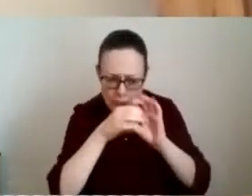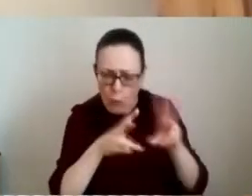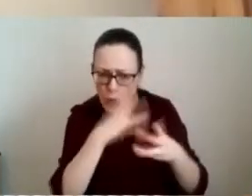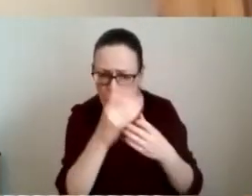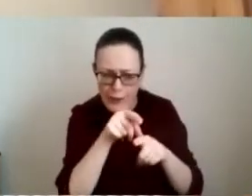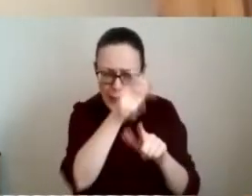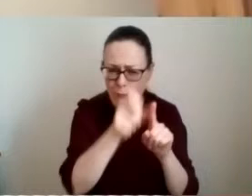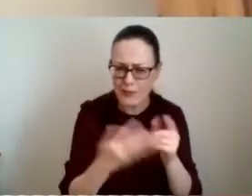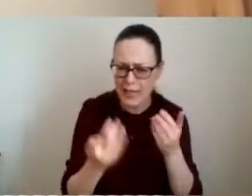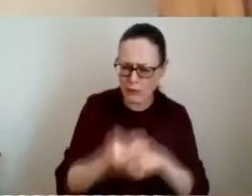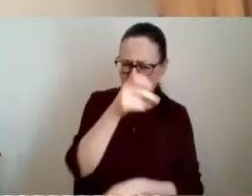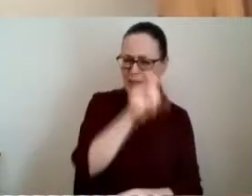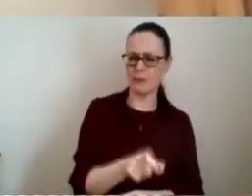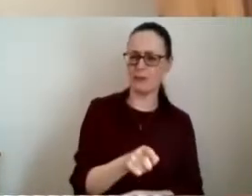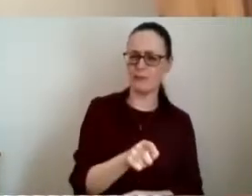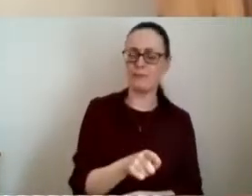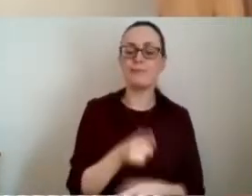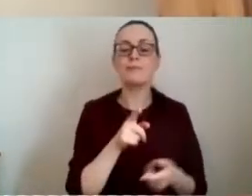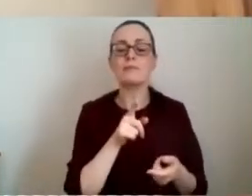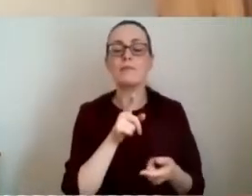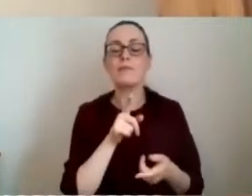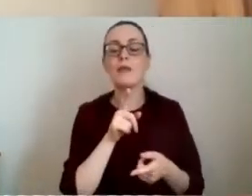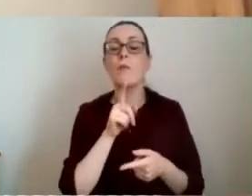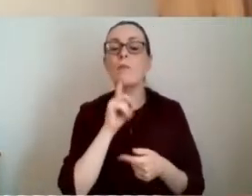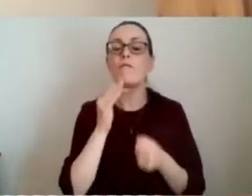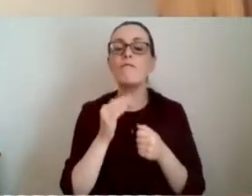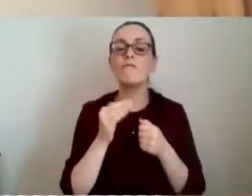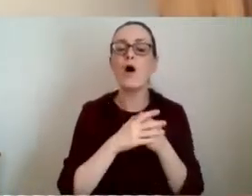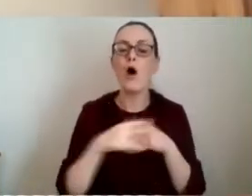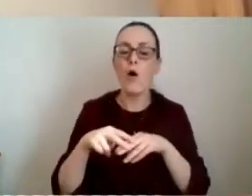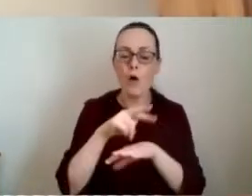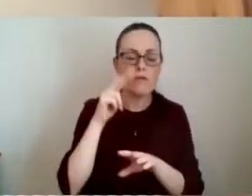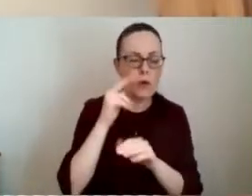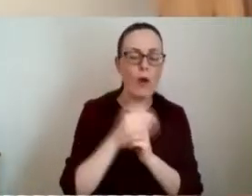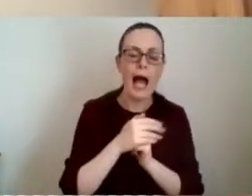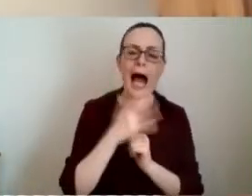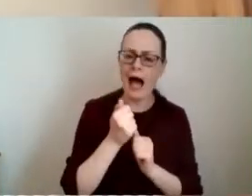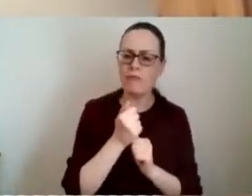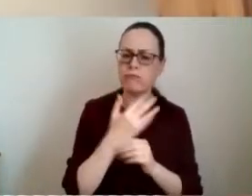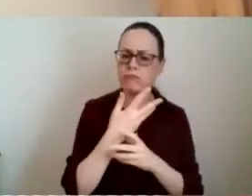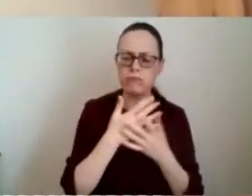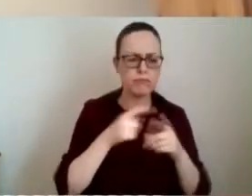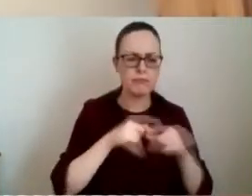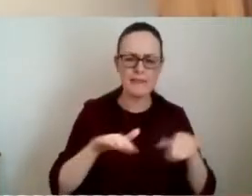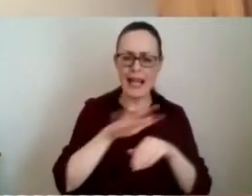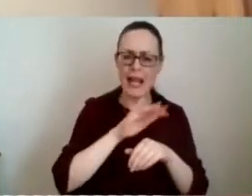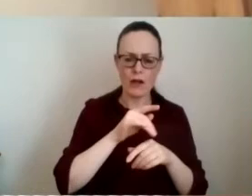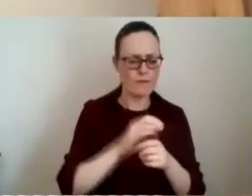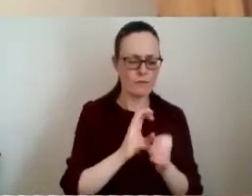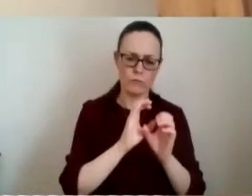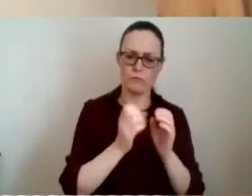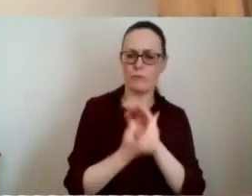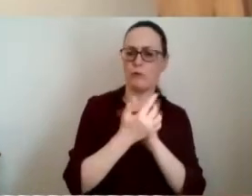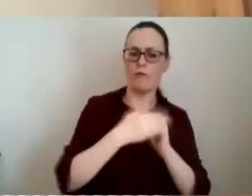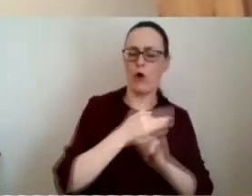collaborate with but in as an overview there were many areas that were presented as opportunities for future work